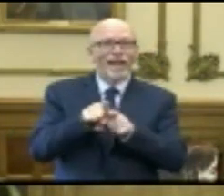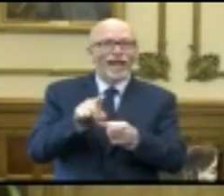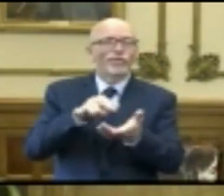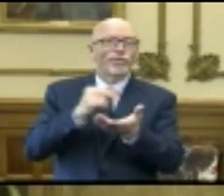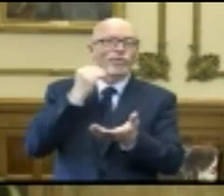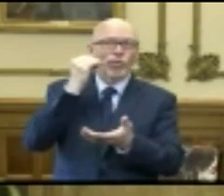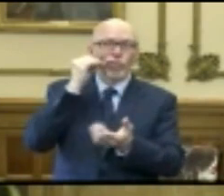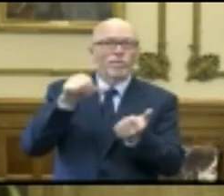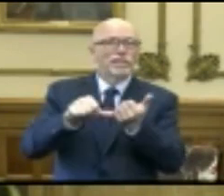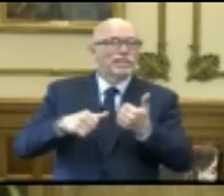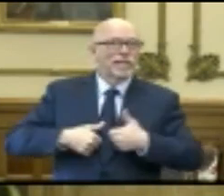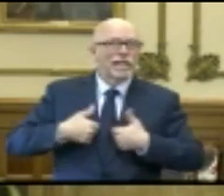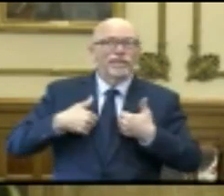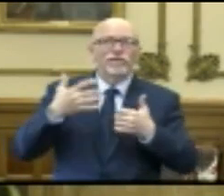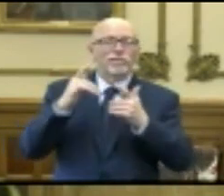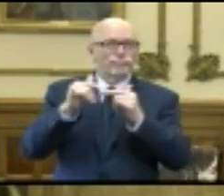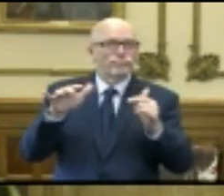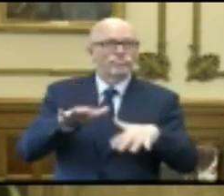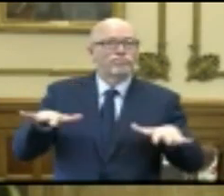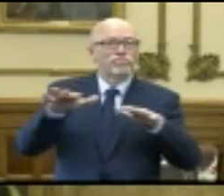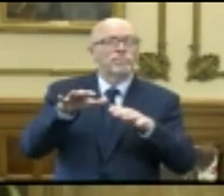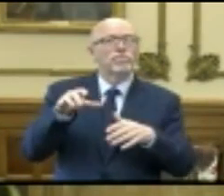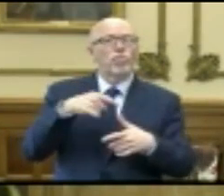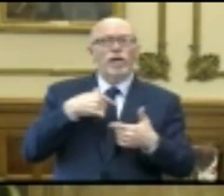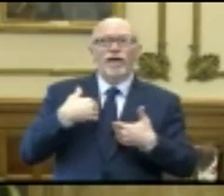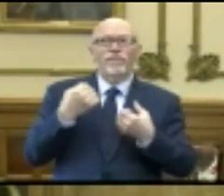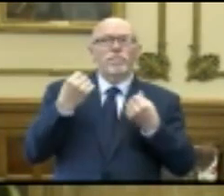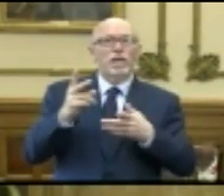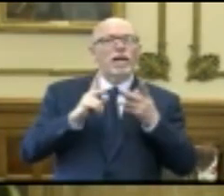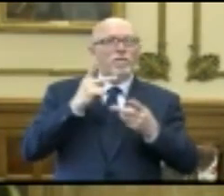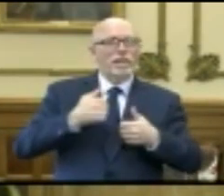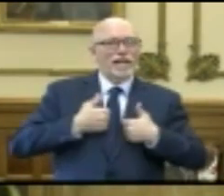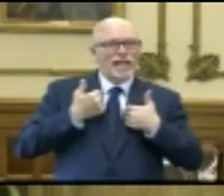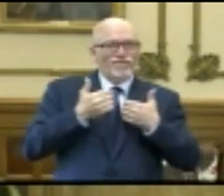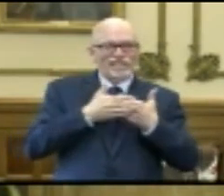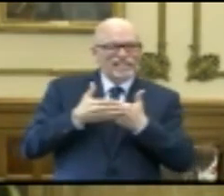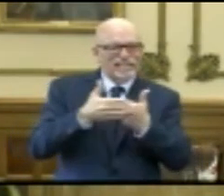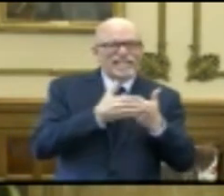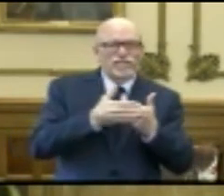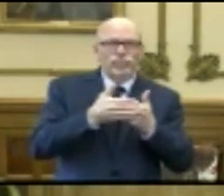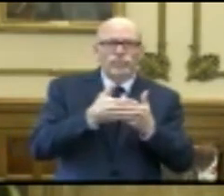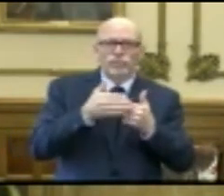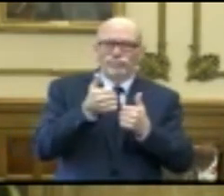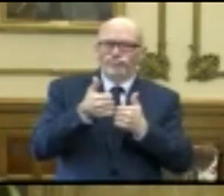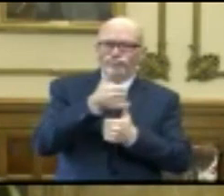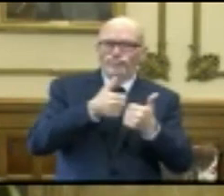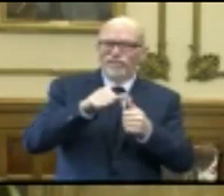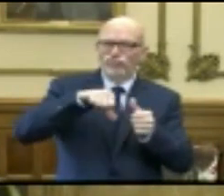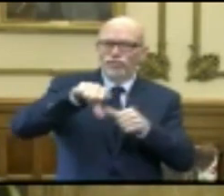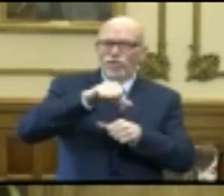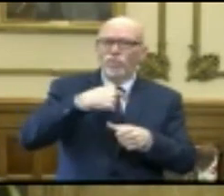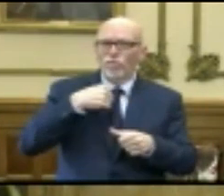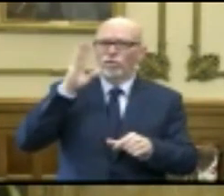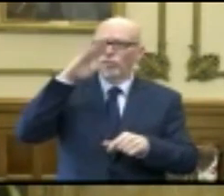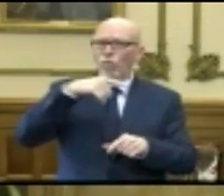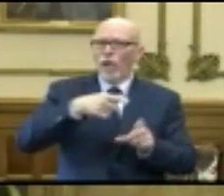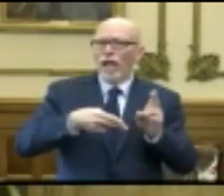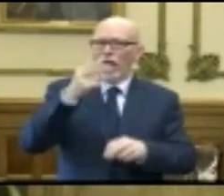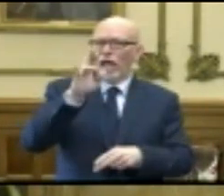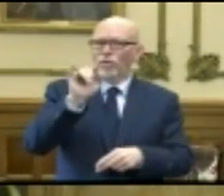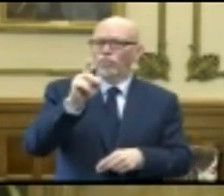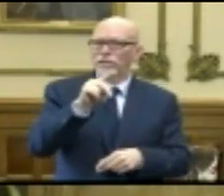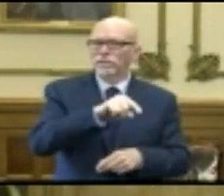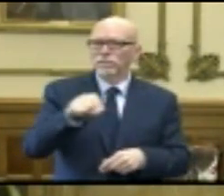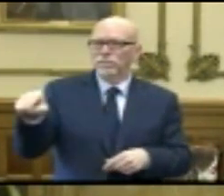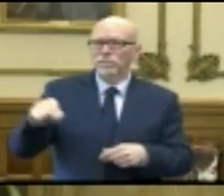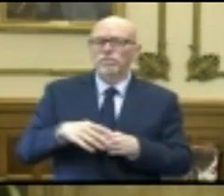facilities and residential facilities, are facilities where we have individuals living in congregate settings, and we've always known that they are in increased risk. And